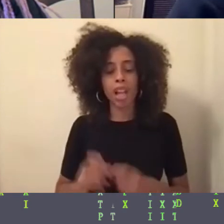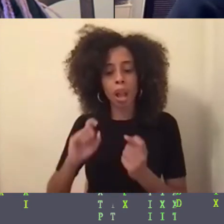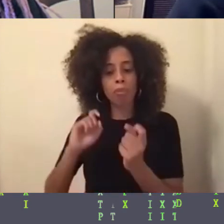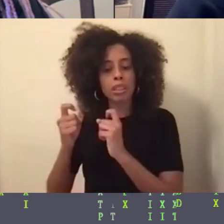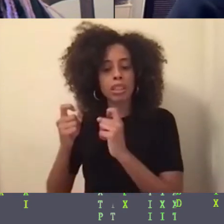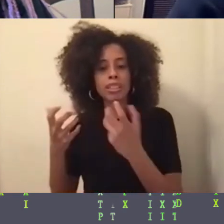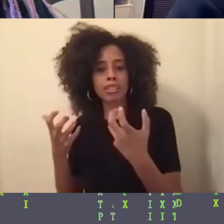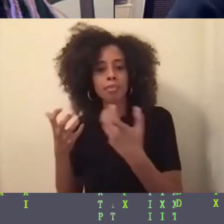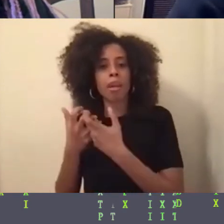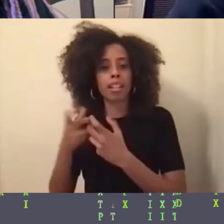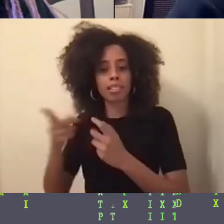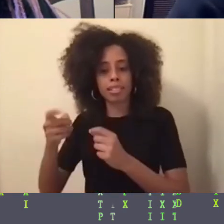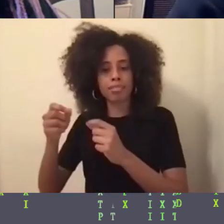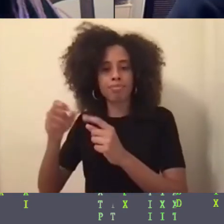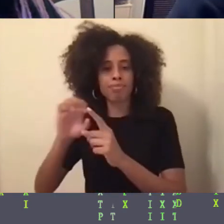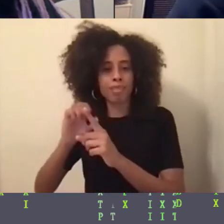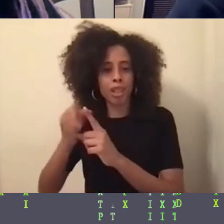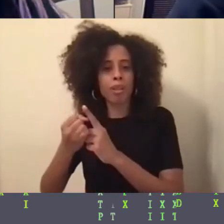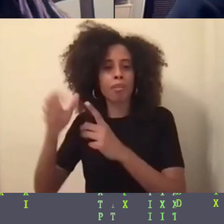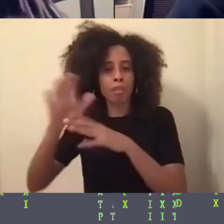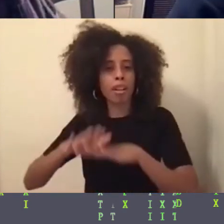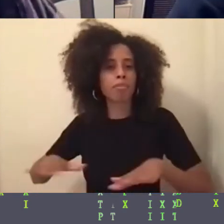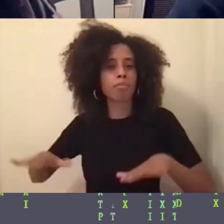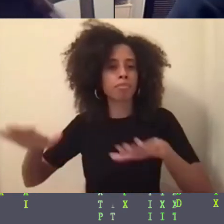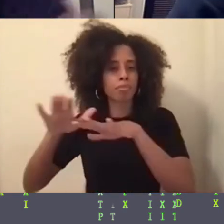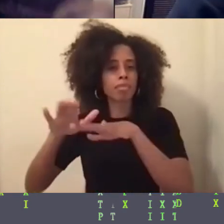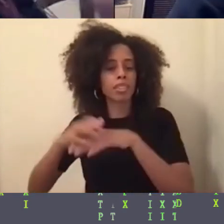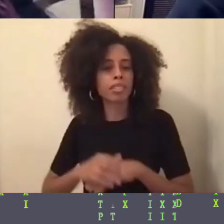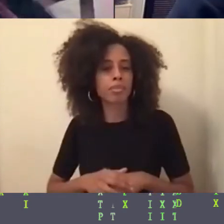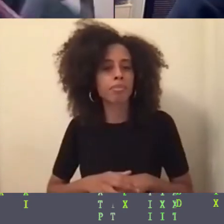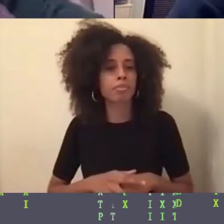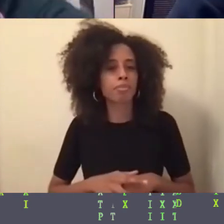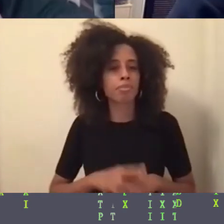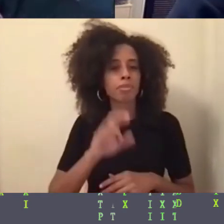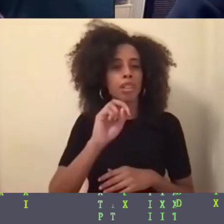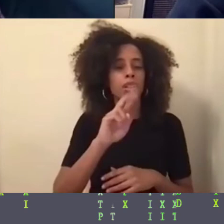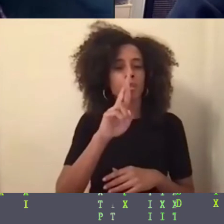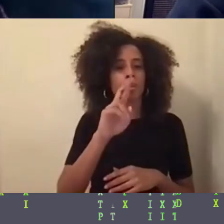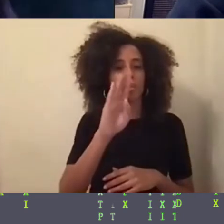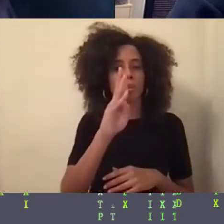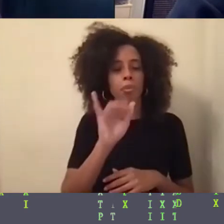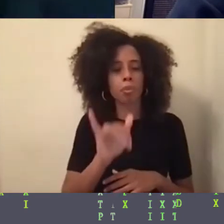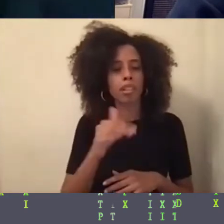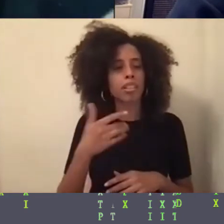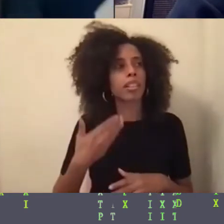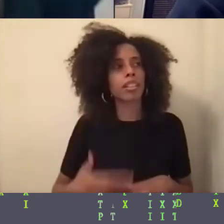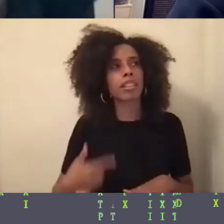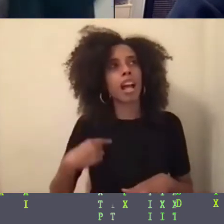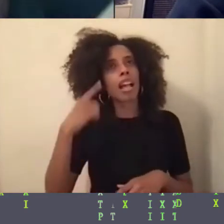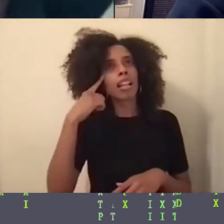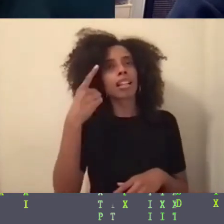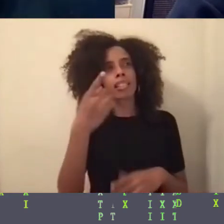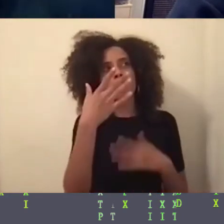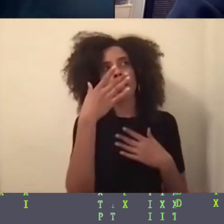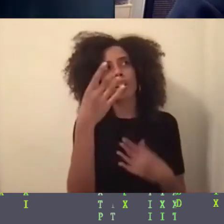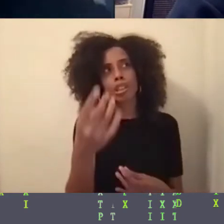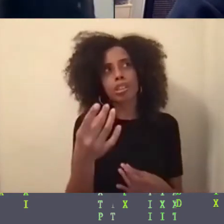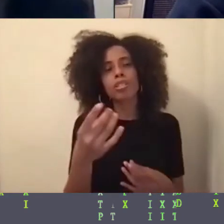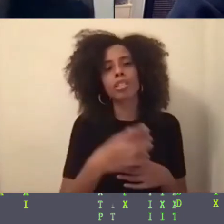I think that this is an interesting one for me to think about is because I think that with all my held identities